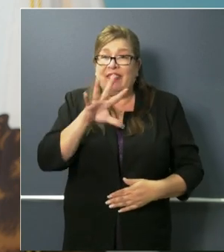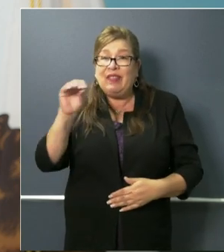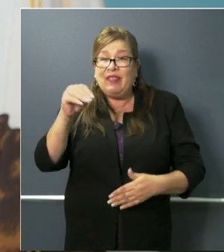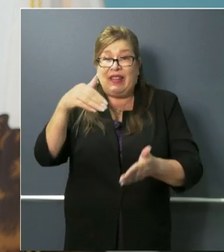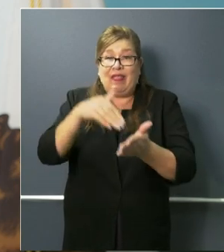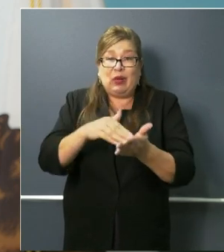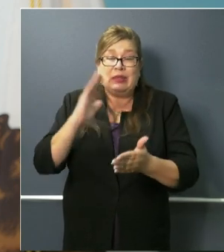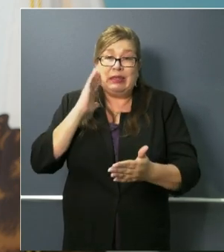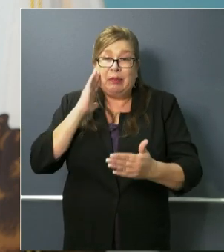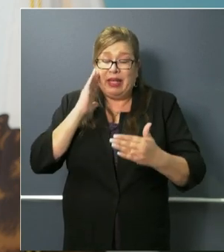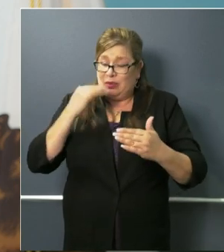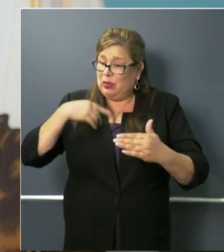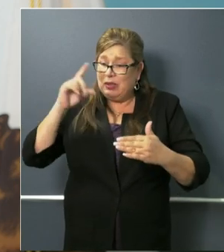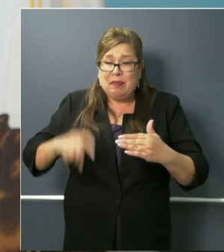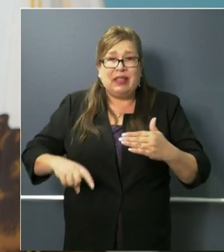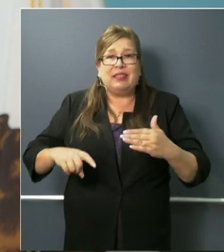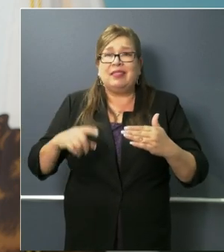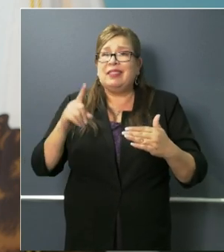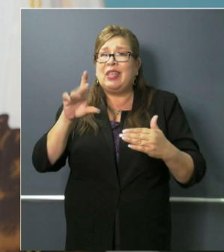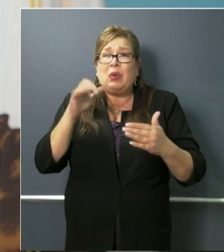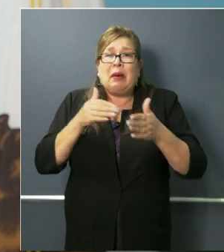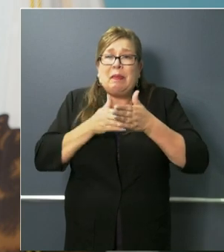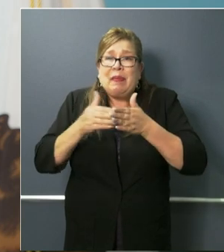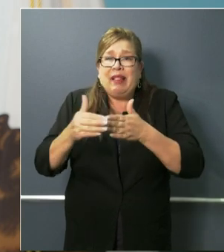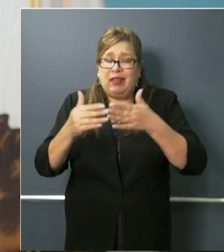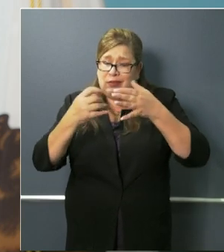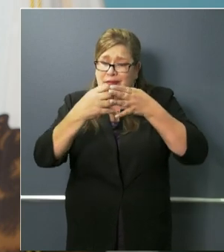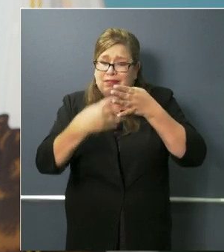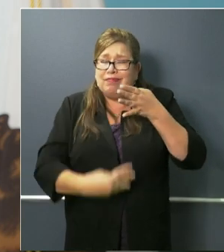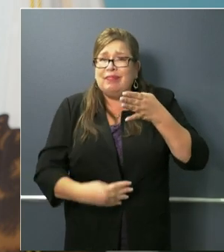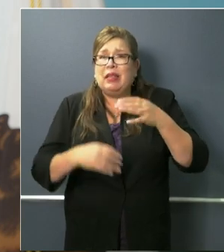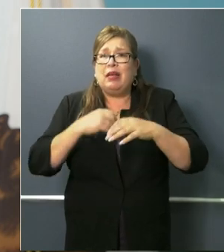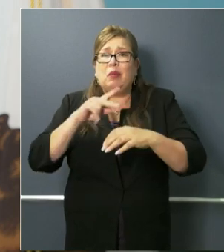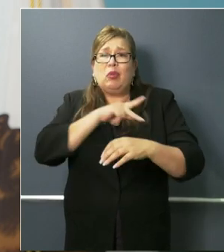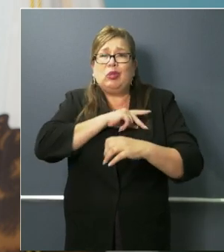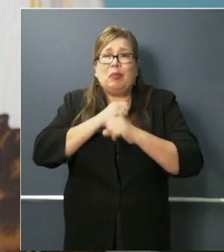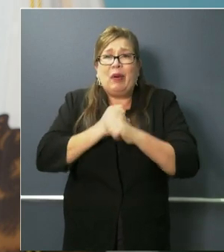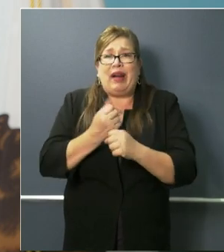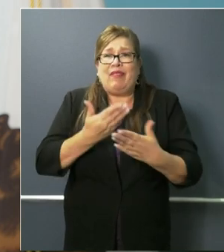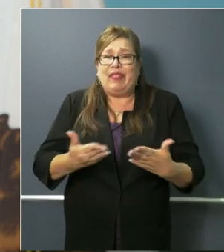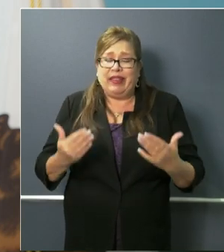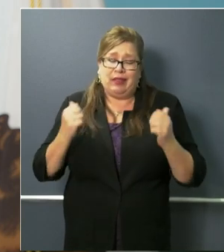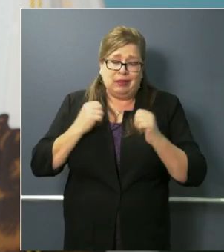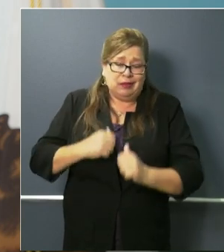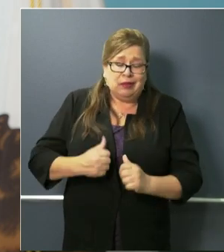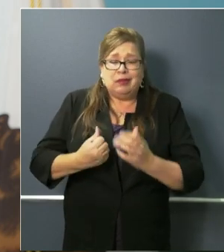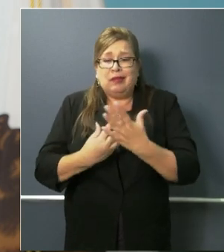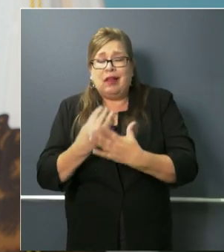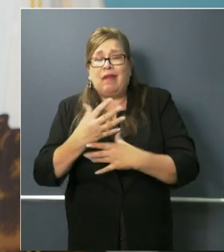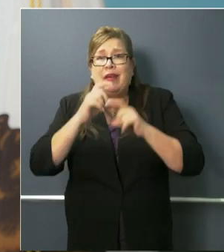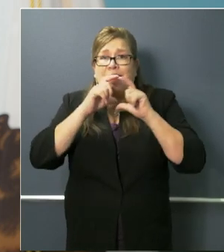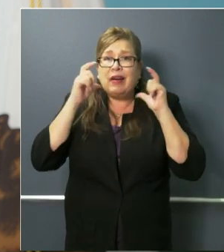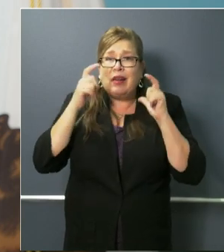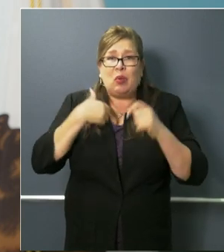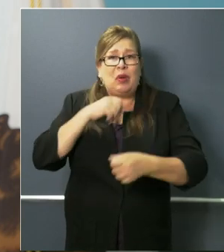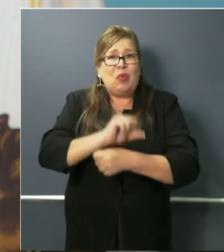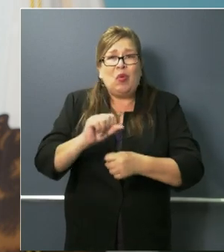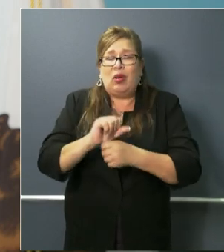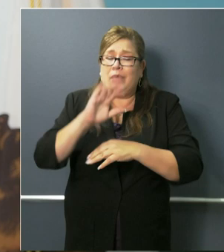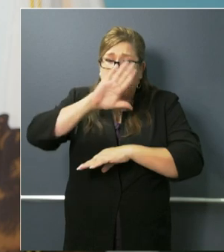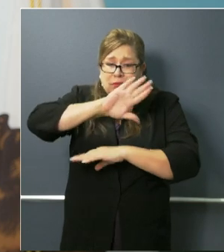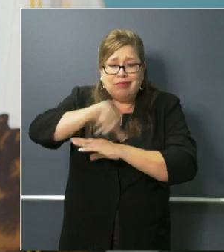hundreds of millions uh of line items of ppe we are working a day and night to find new ventilators